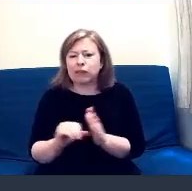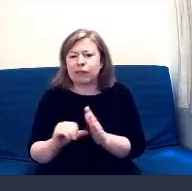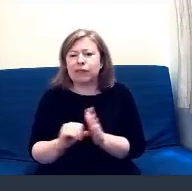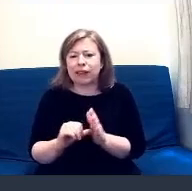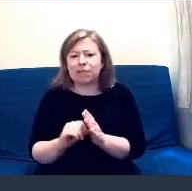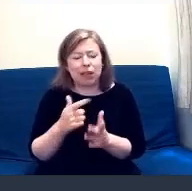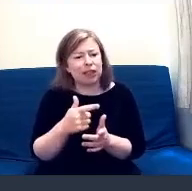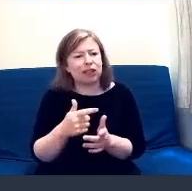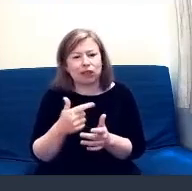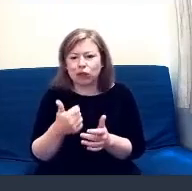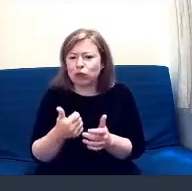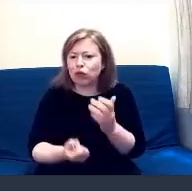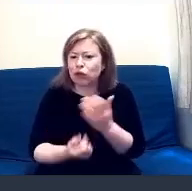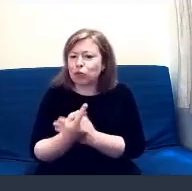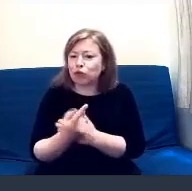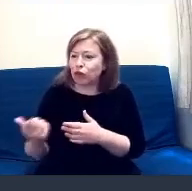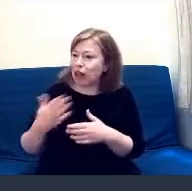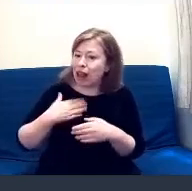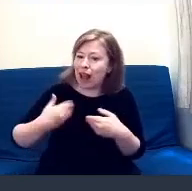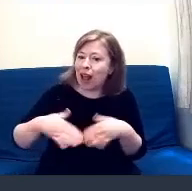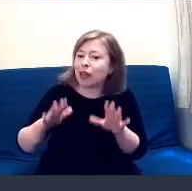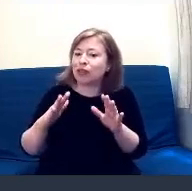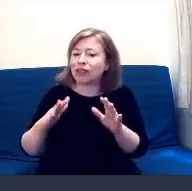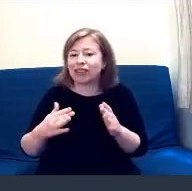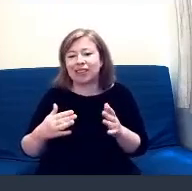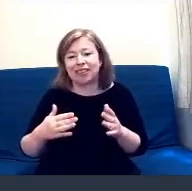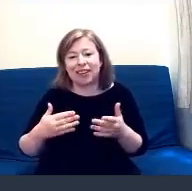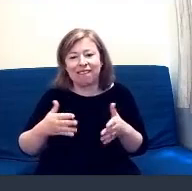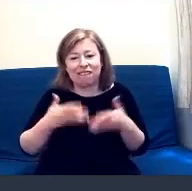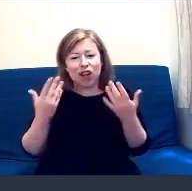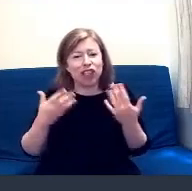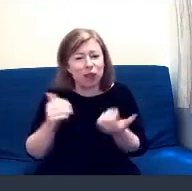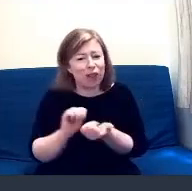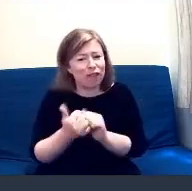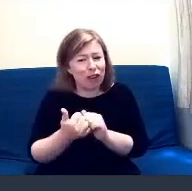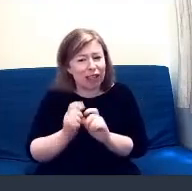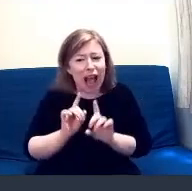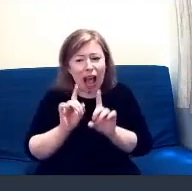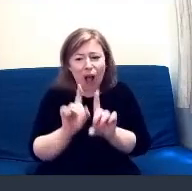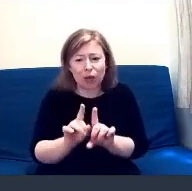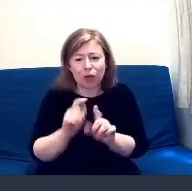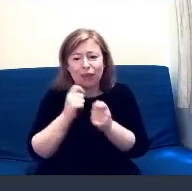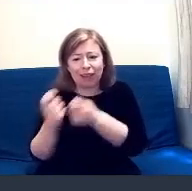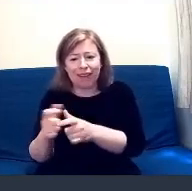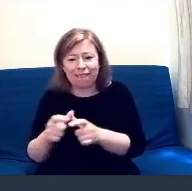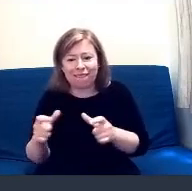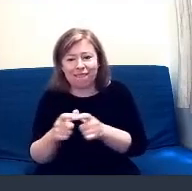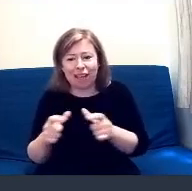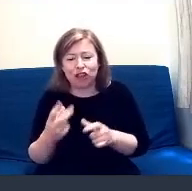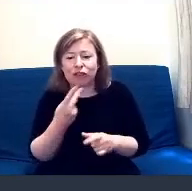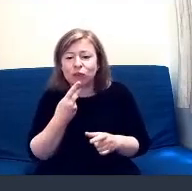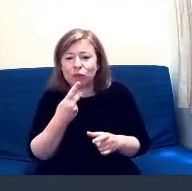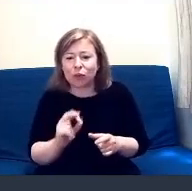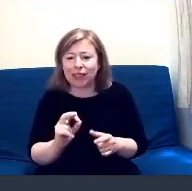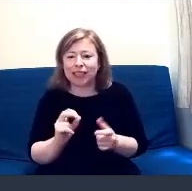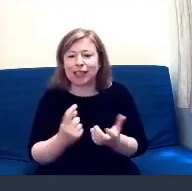opportunity for anyone who would like to go and have a fresh year with their friend, and here's the £20 come for you. So, thank you.